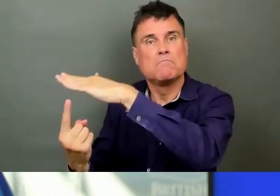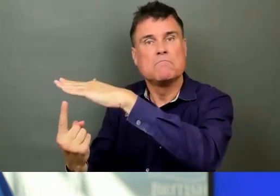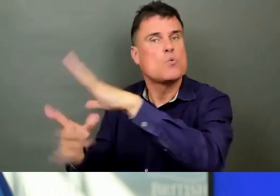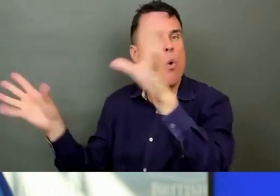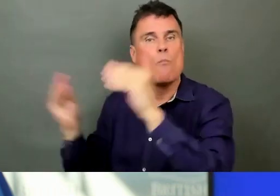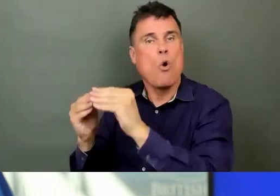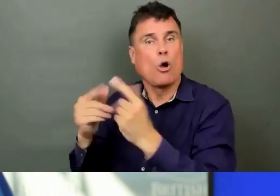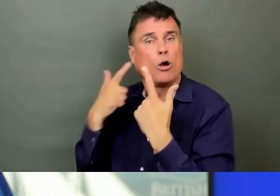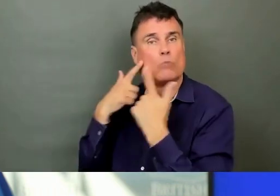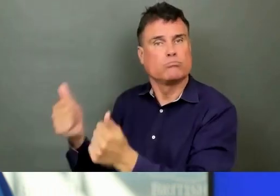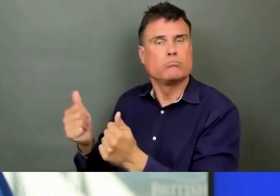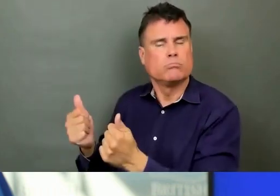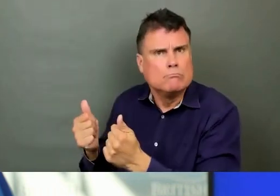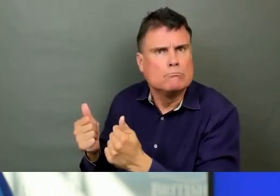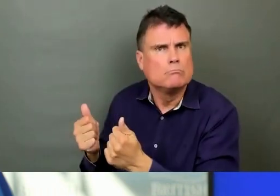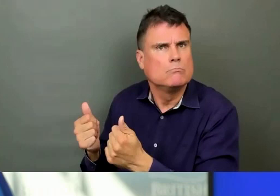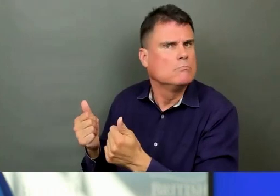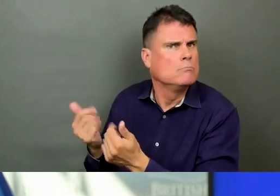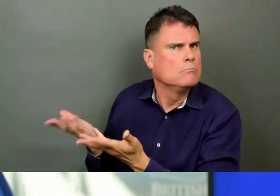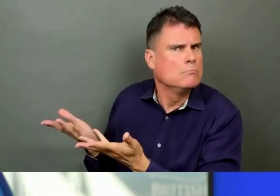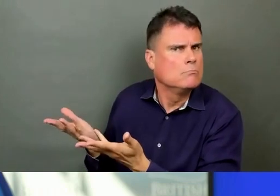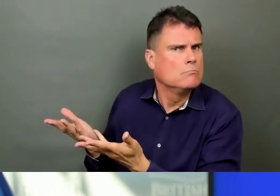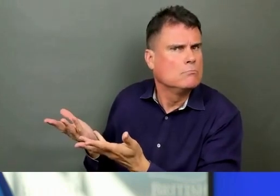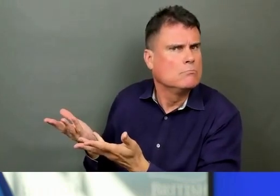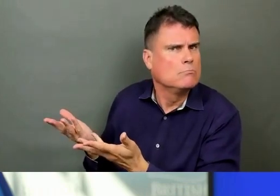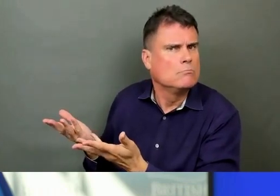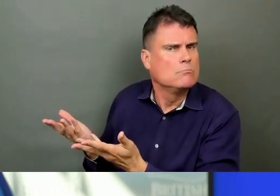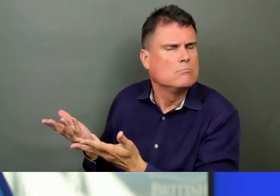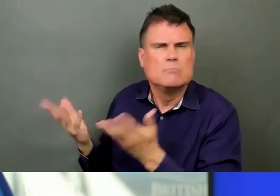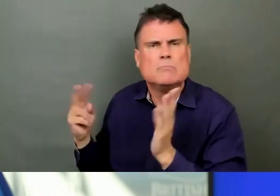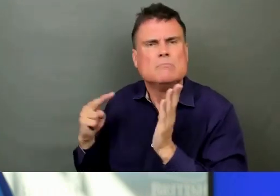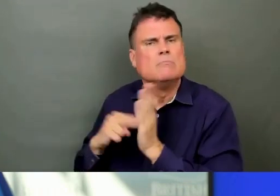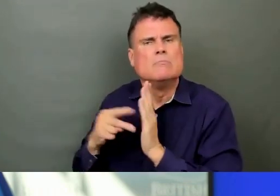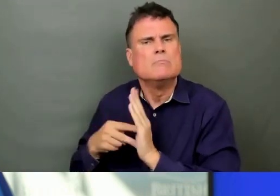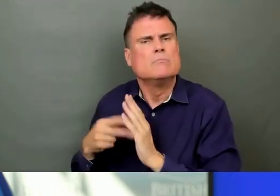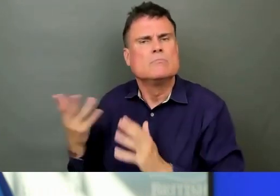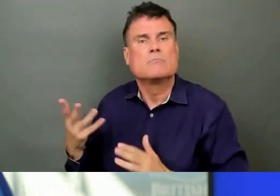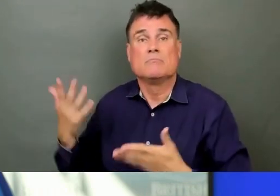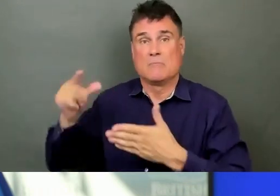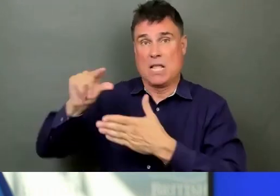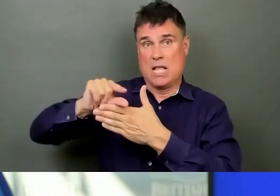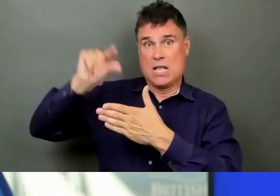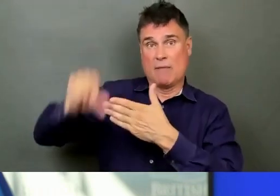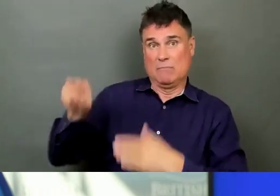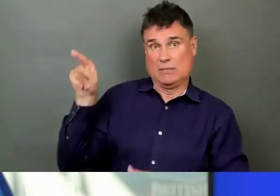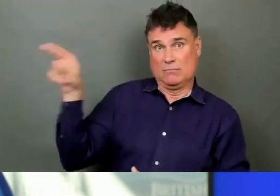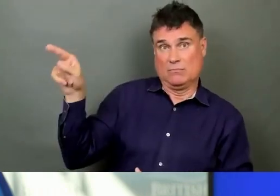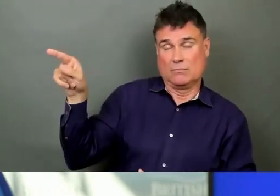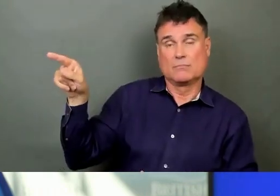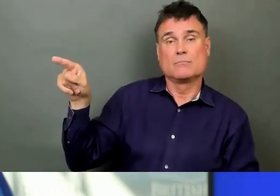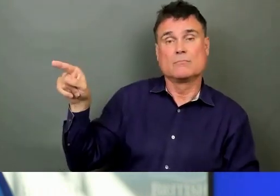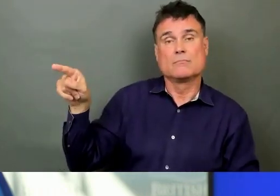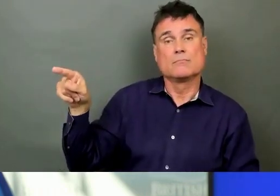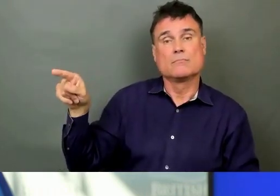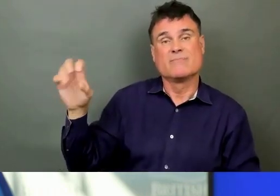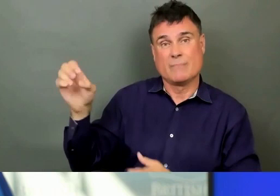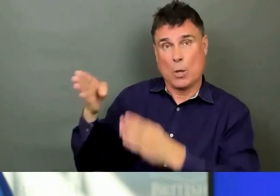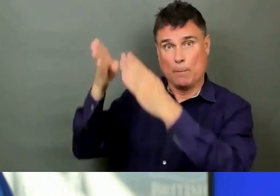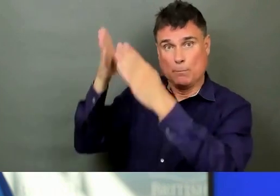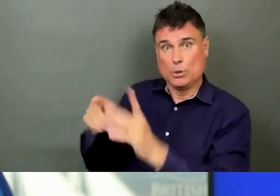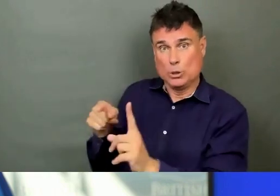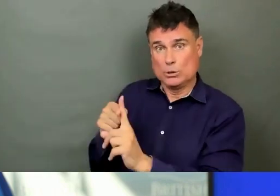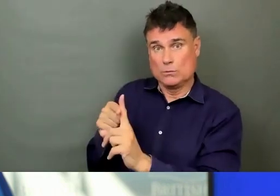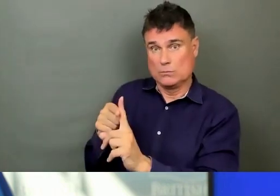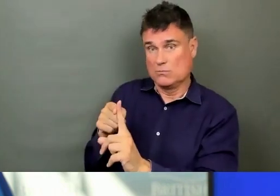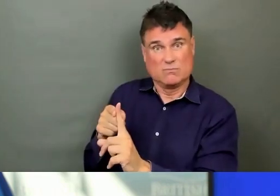you? Is it a real shift in philosophy that we've done as much as we can as a government, as public health, and now it's up to you